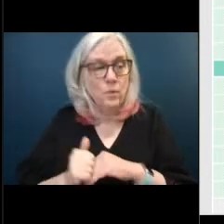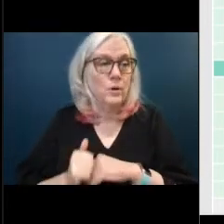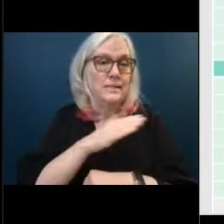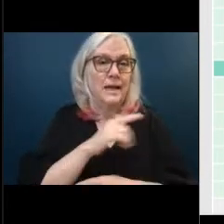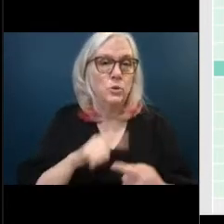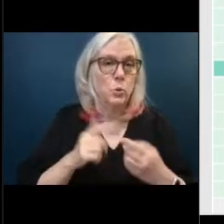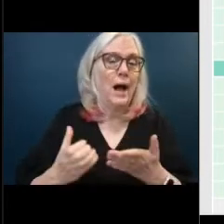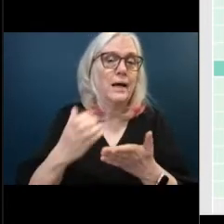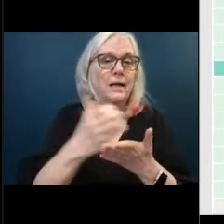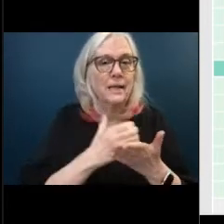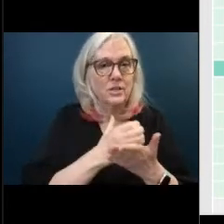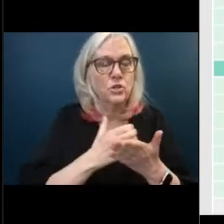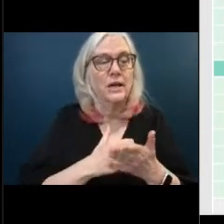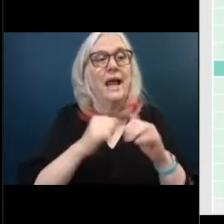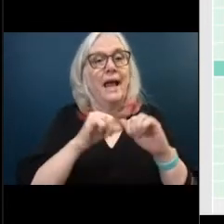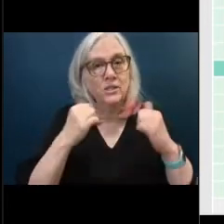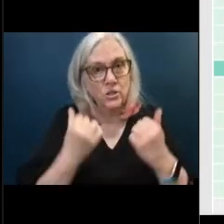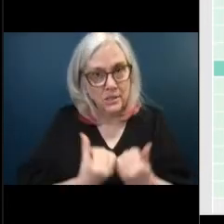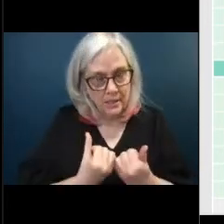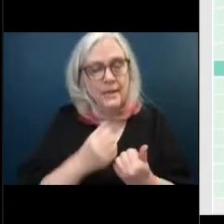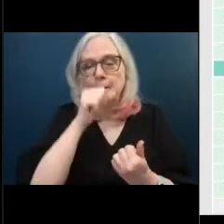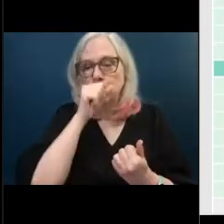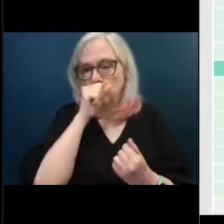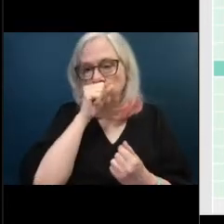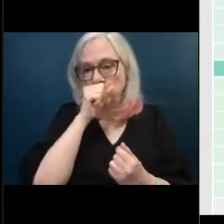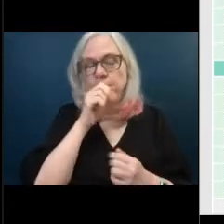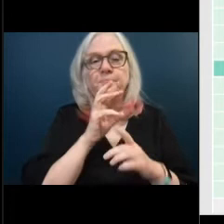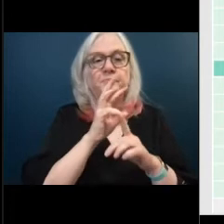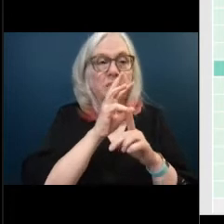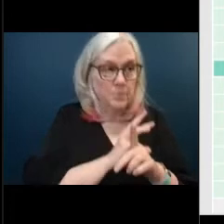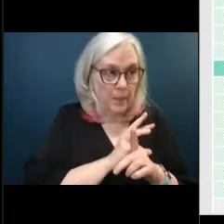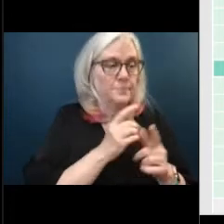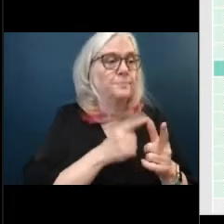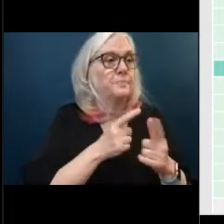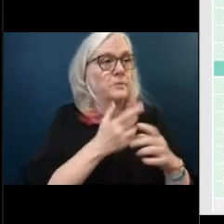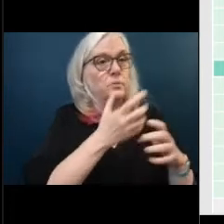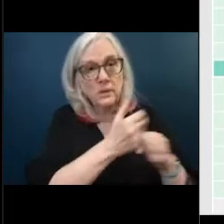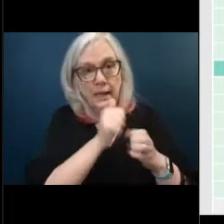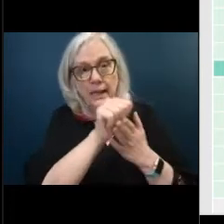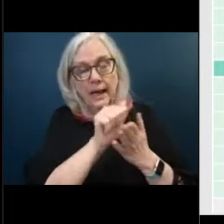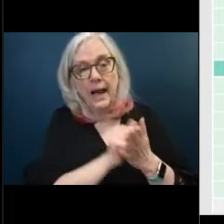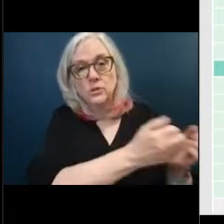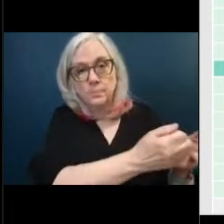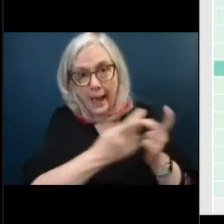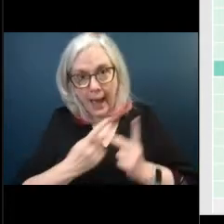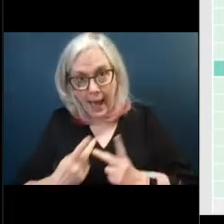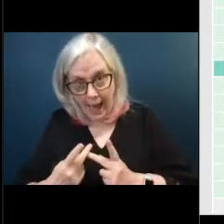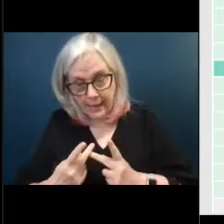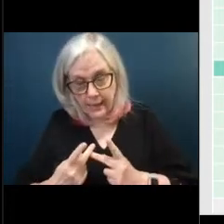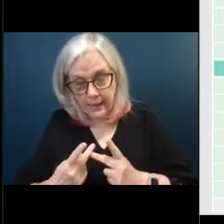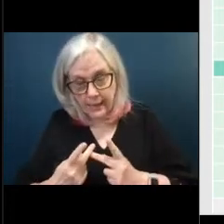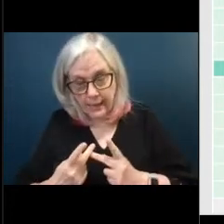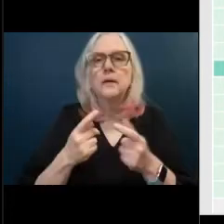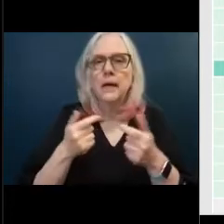and we get the accounts back for six months where we go ahead and try to collect those funds again after that point in time we hold that as uncollected